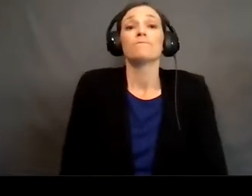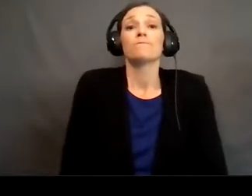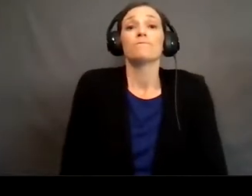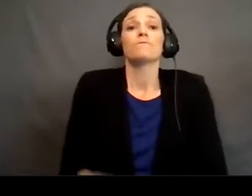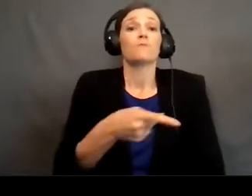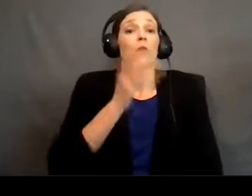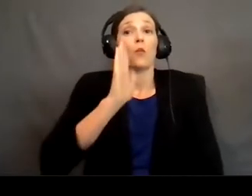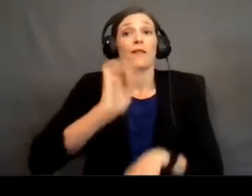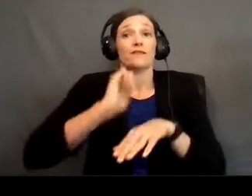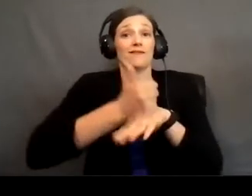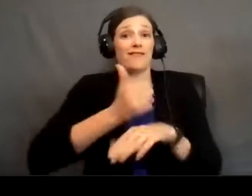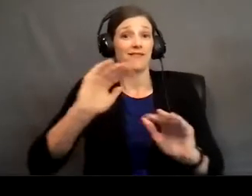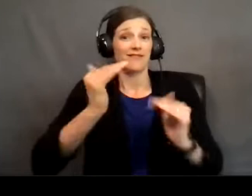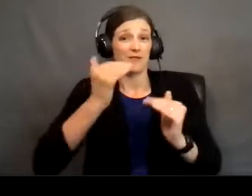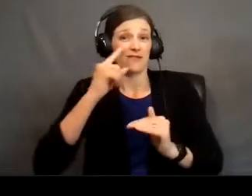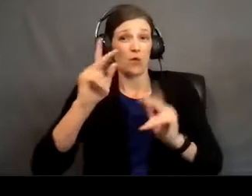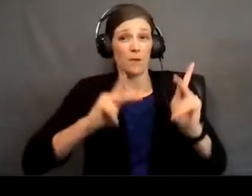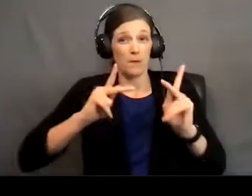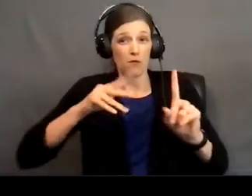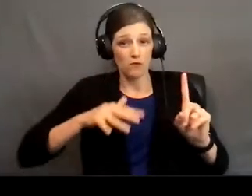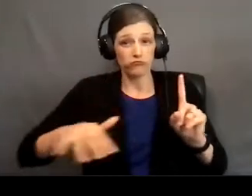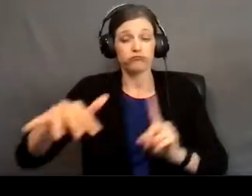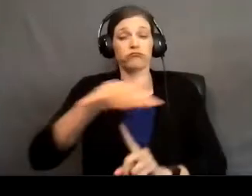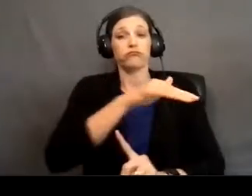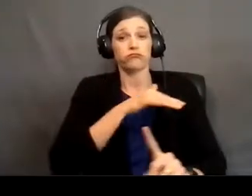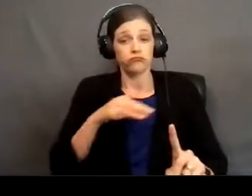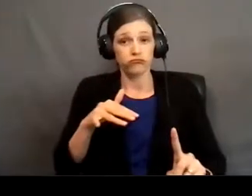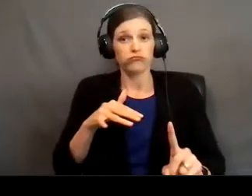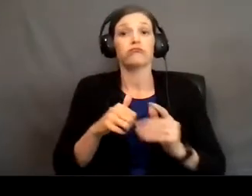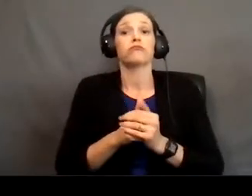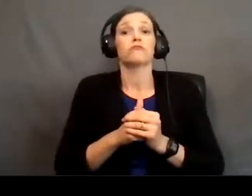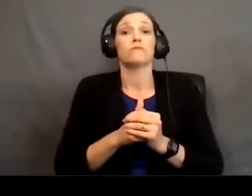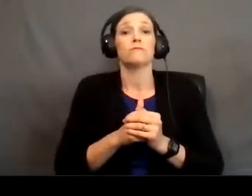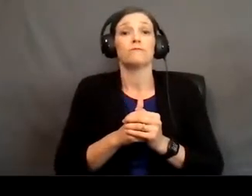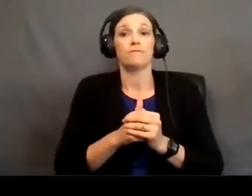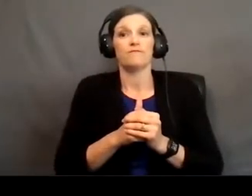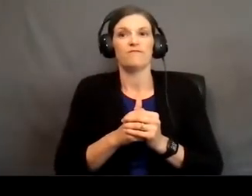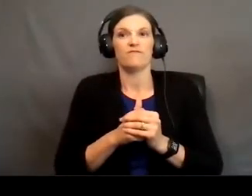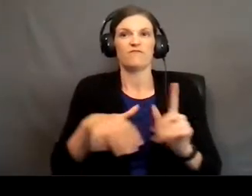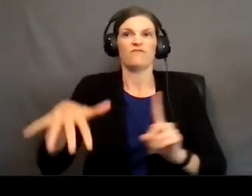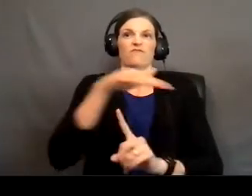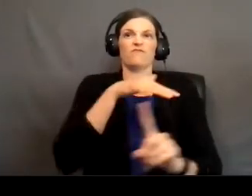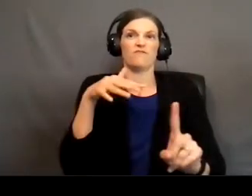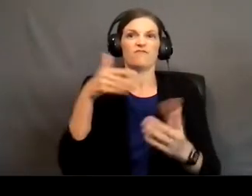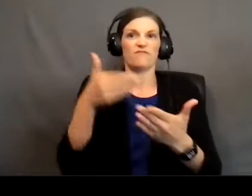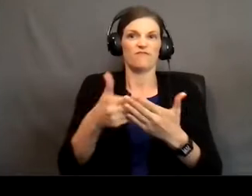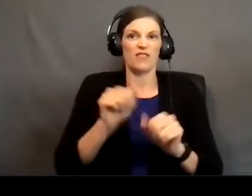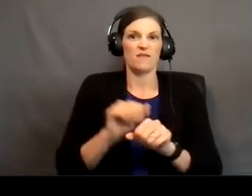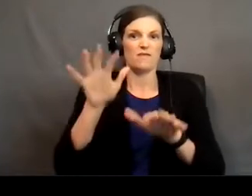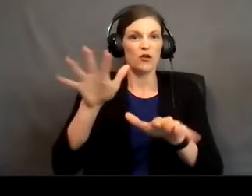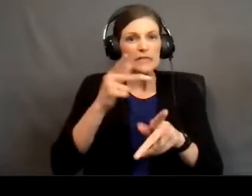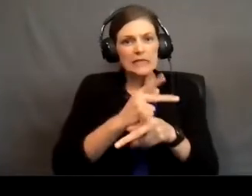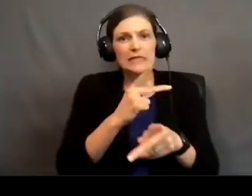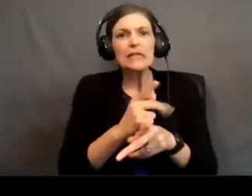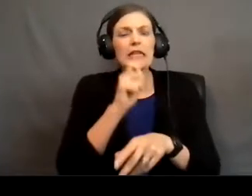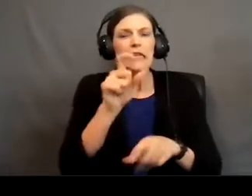And you shall set limits for the people all around, all around the mountain, saying, take care not to go